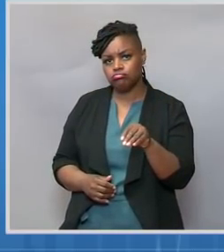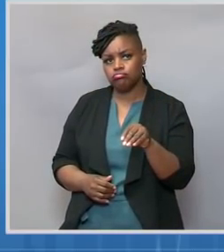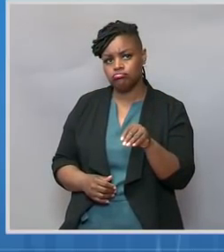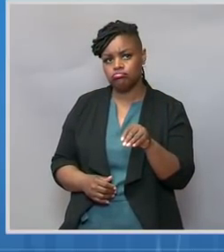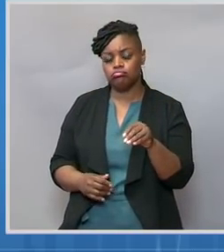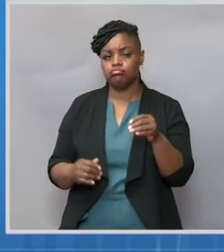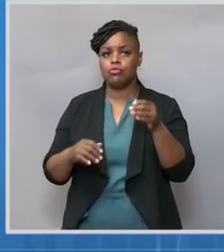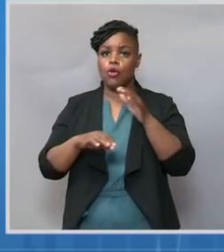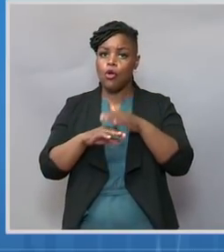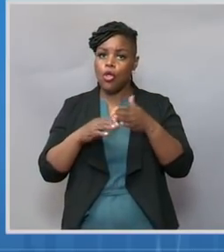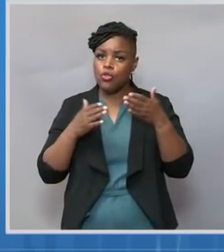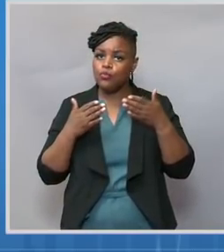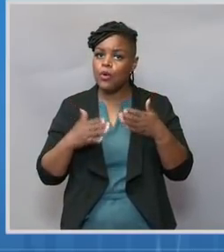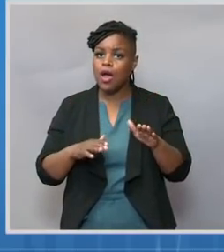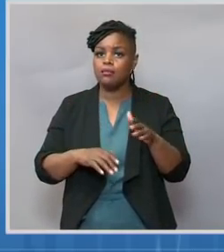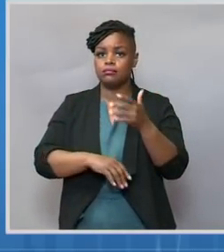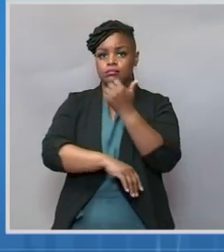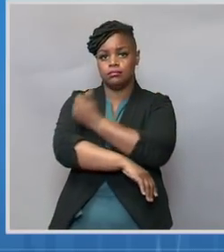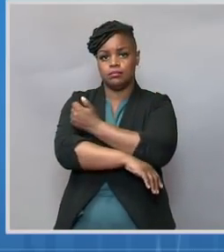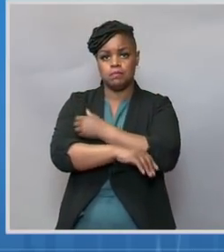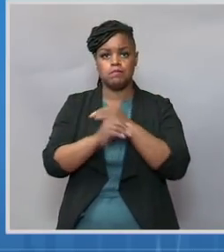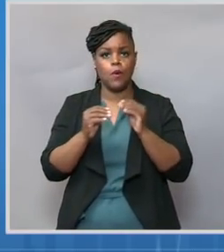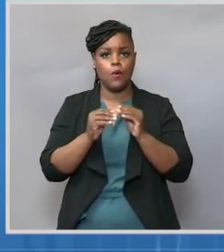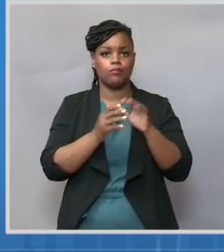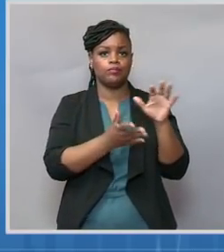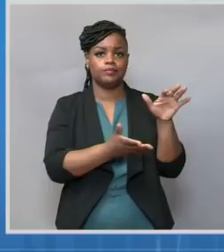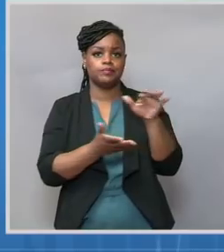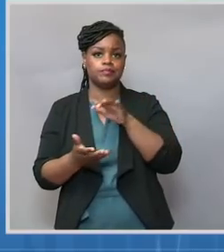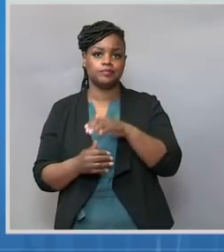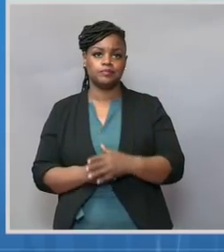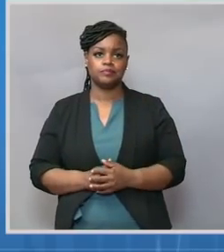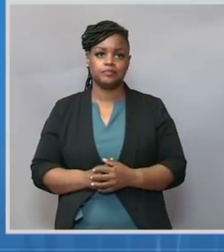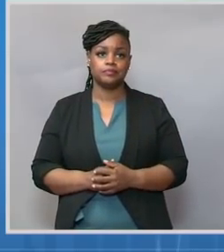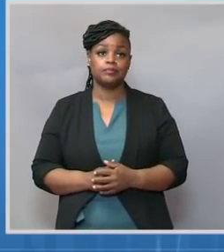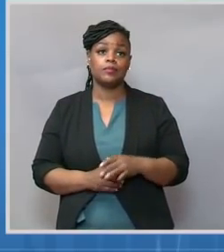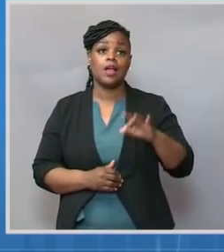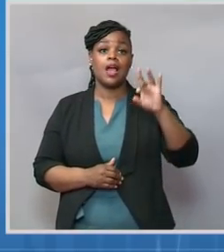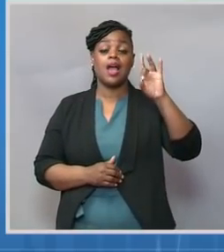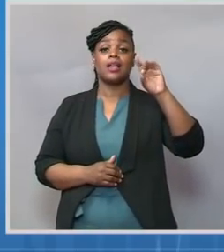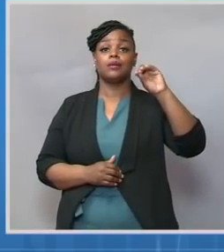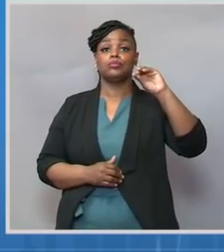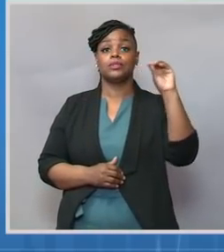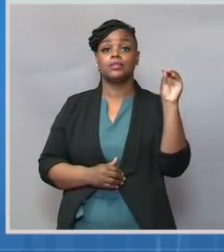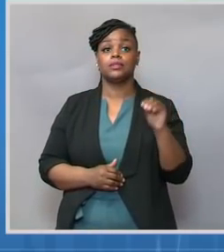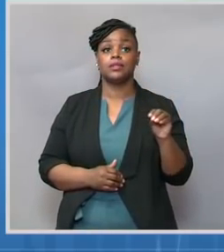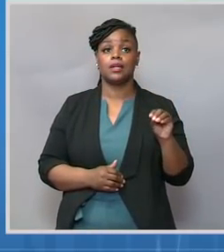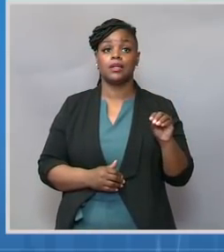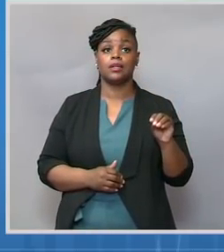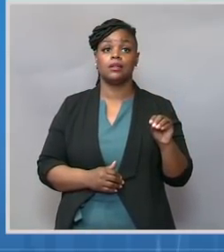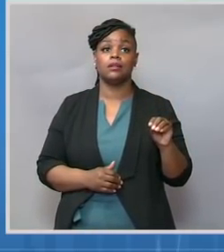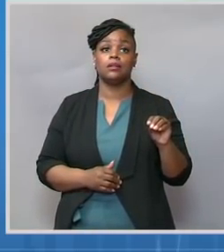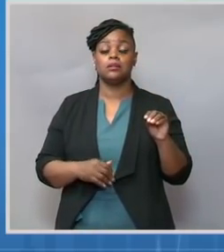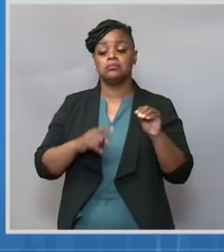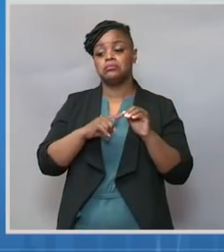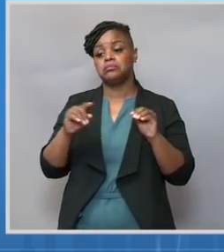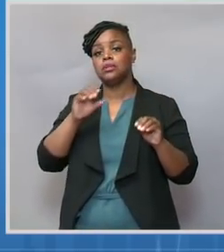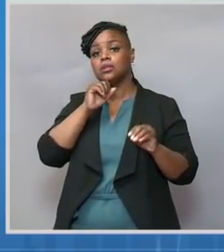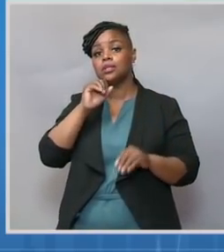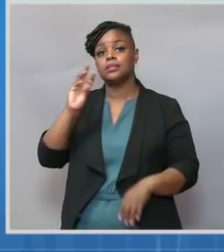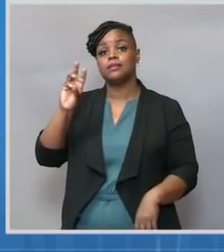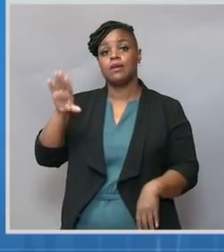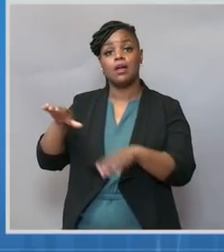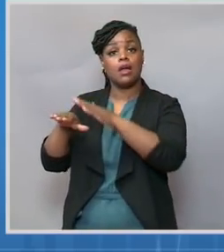than 80 percent of individuals, sorry, 65 years and older now have at least one shot.